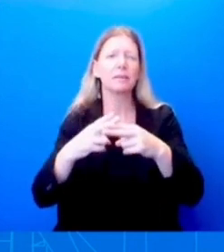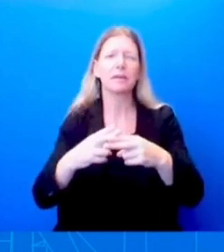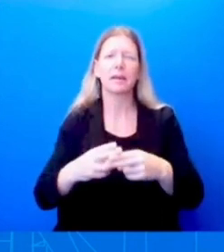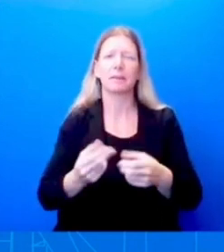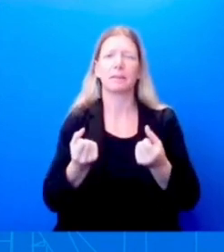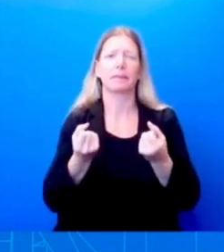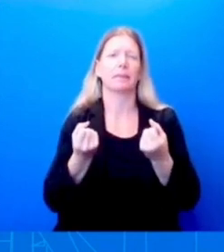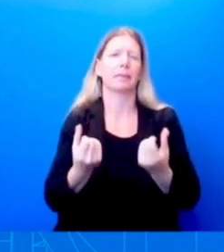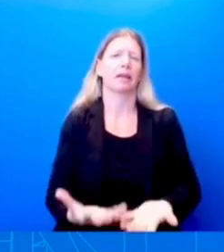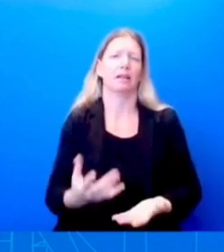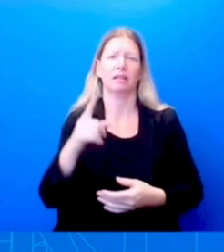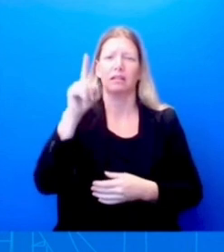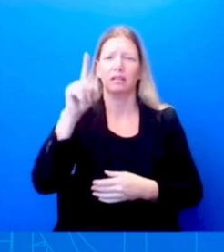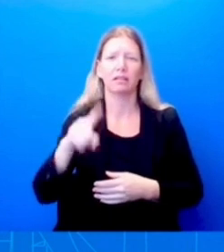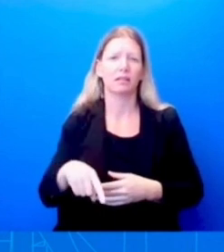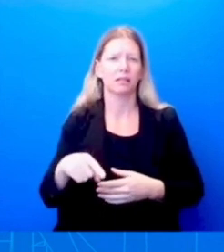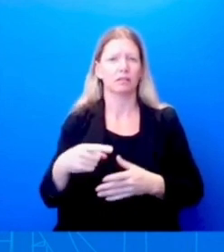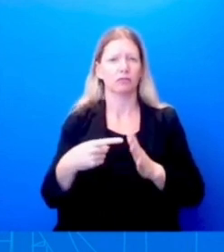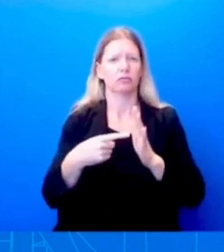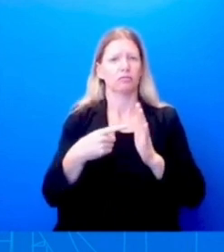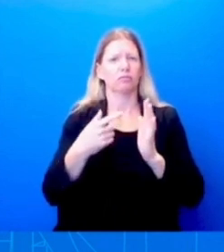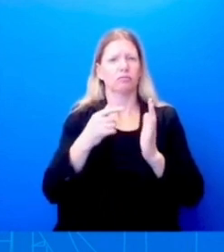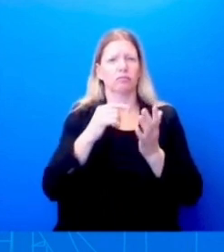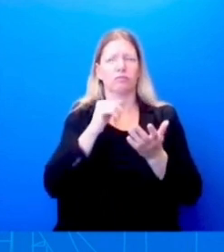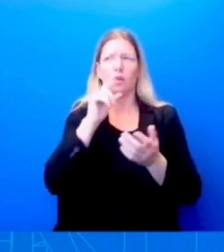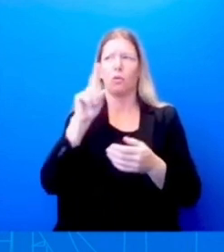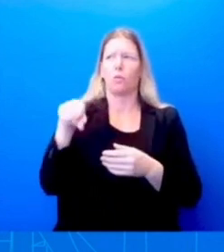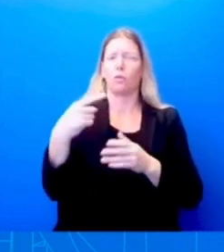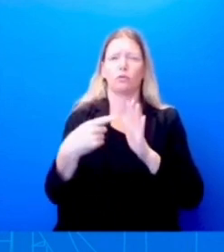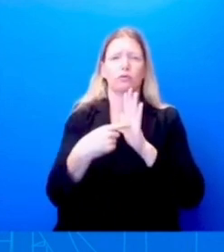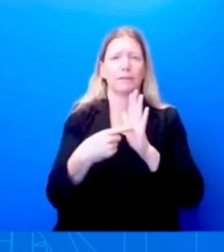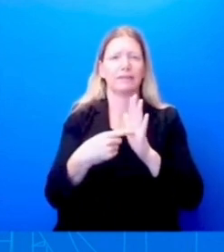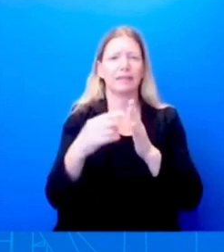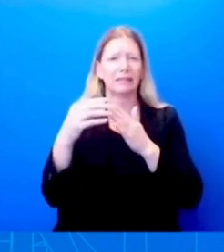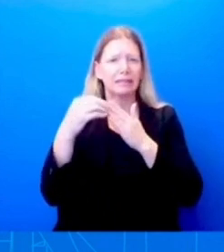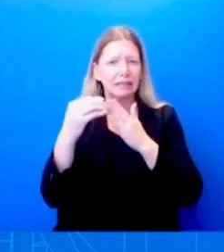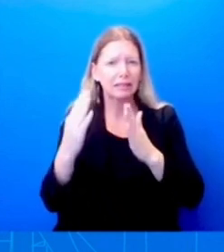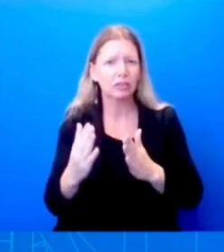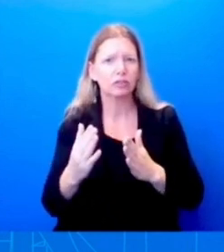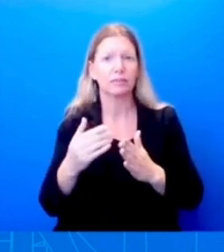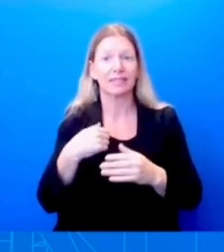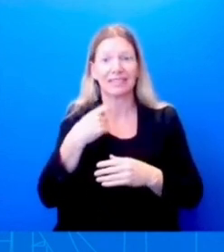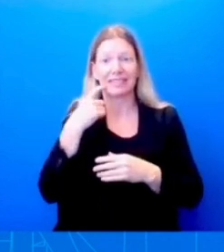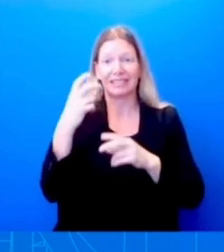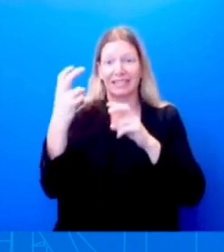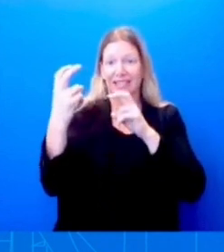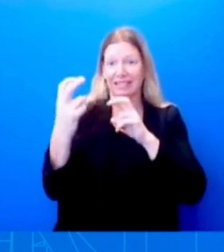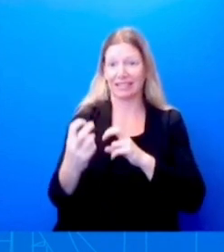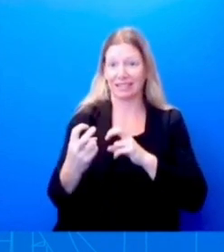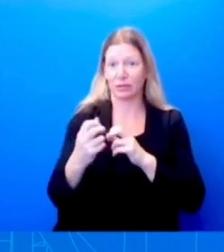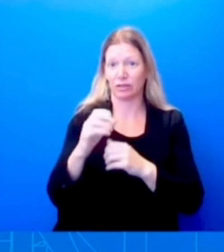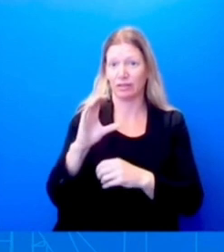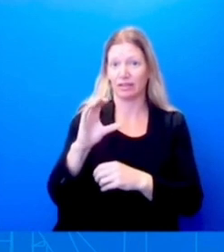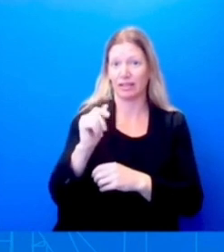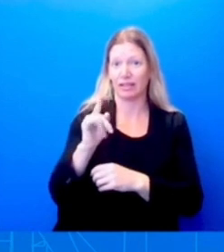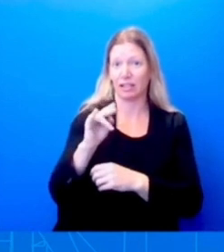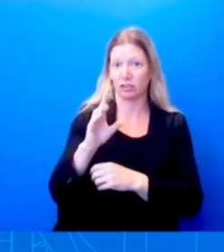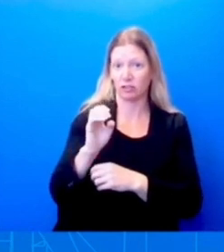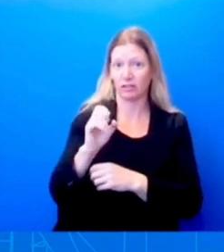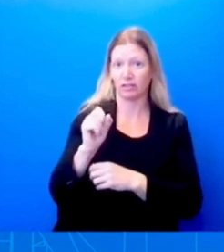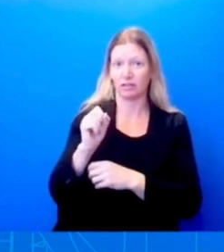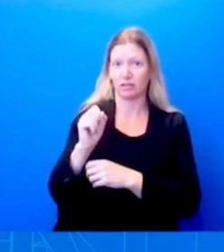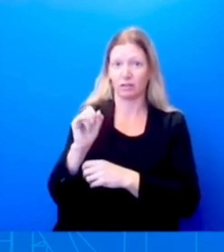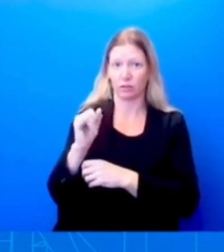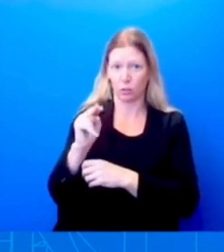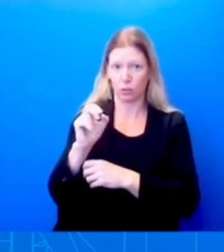leaders of that past, I sat with Clarence Jones this weekend and Ambassador Andrew Young and heard some of these stories firsthand, but they